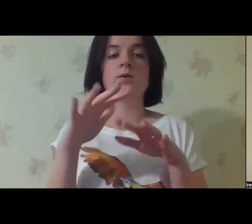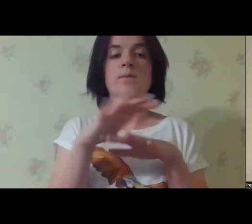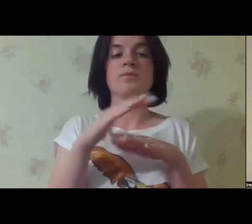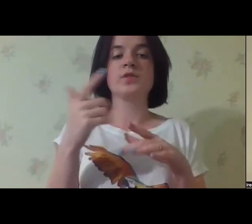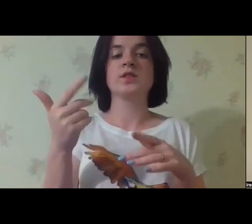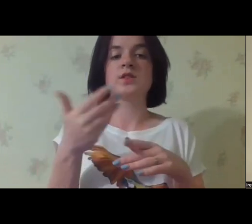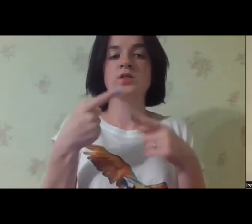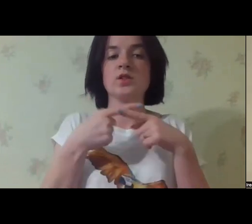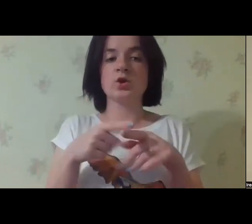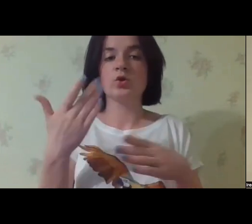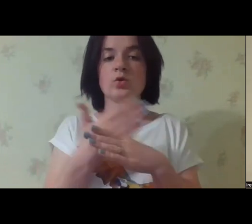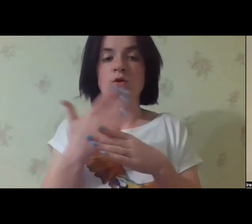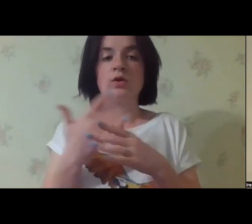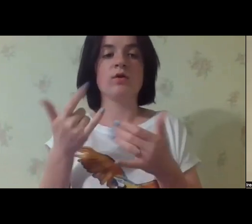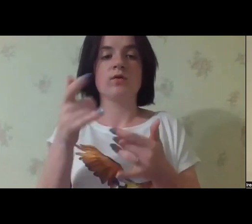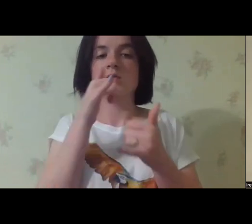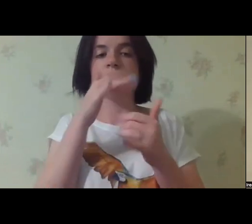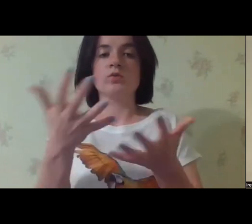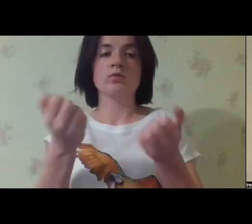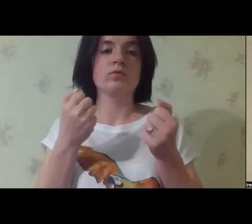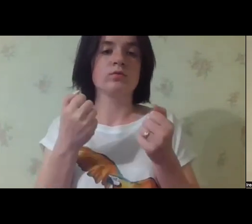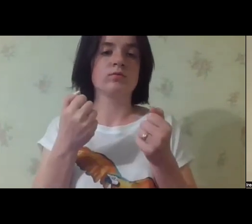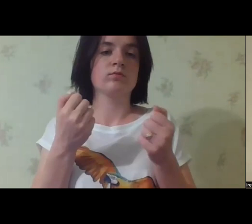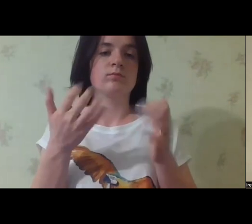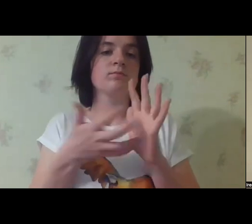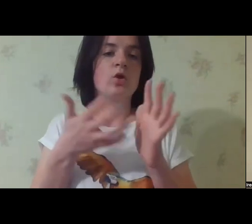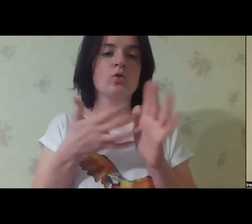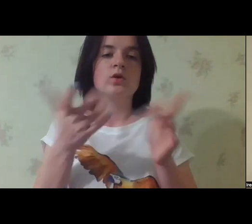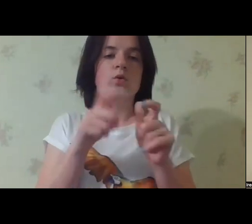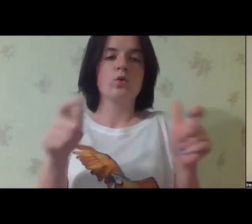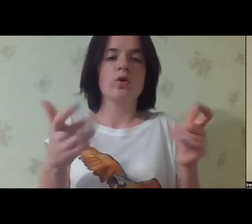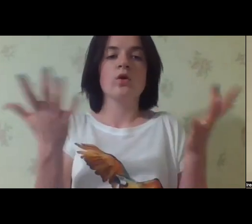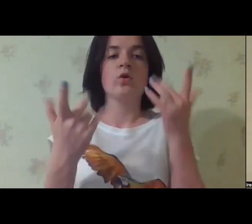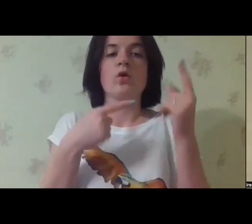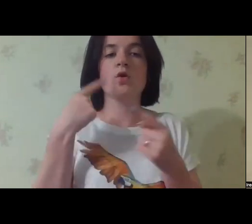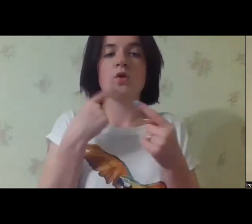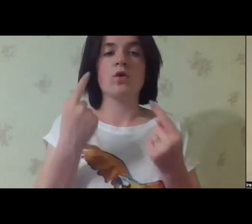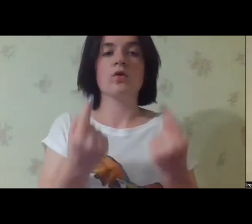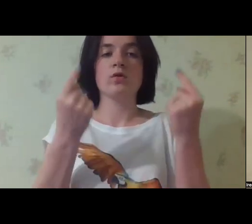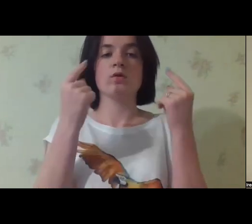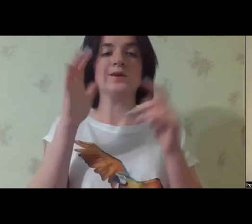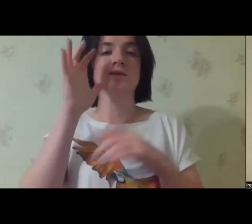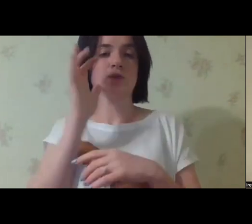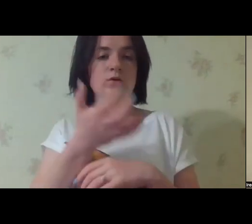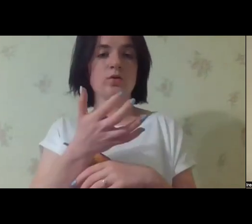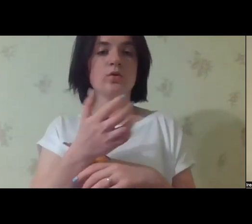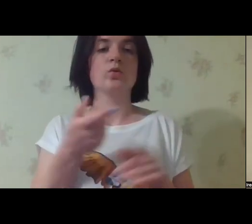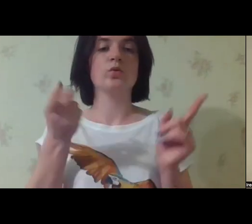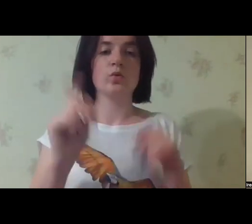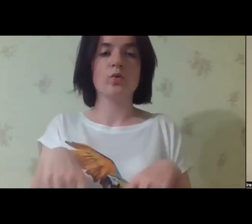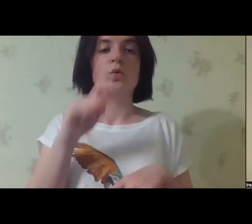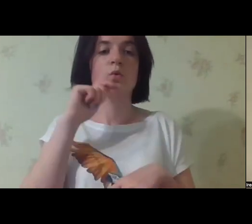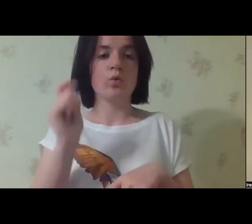because Ukraine is also the country that is receiving and requesting the international technical assistance, they are not